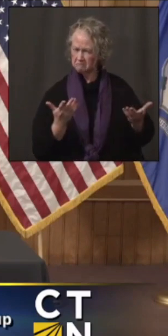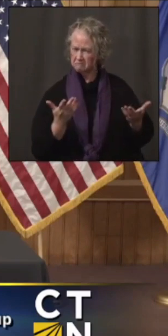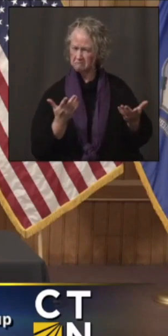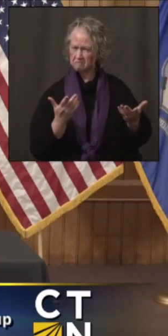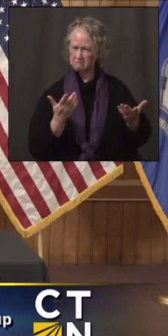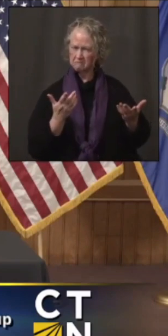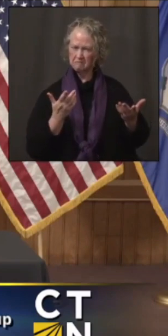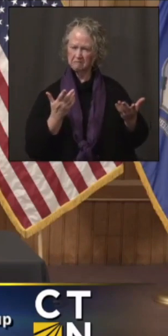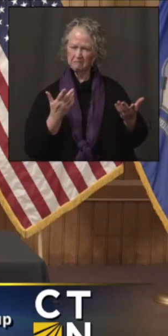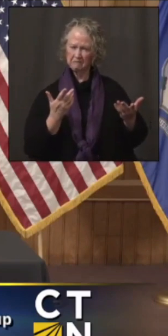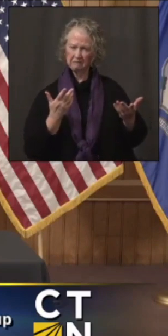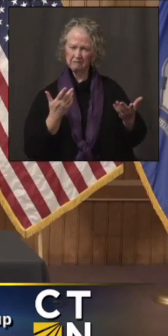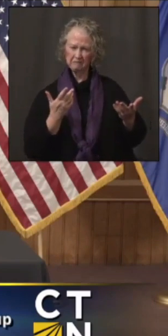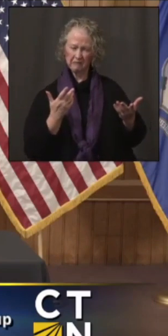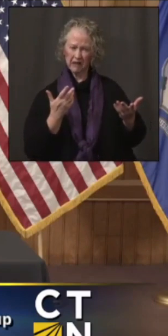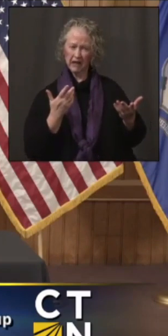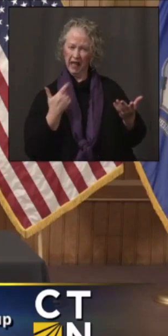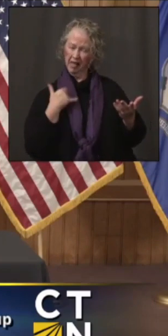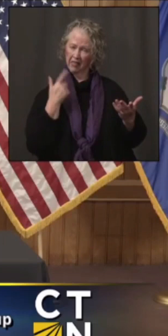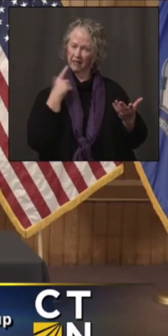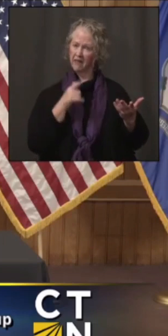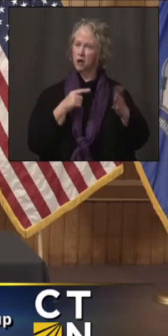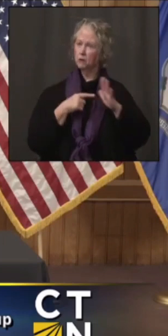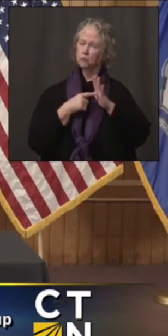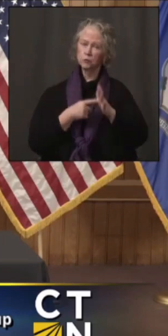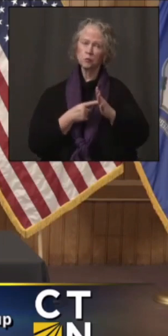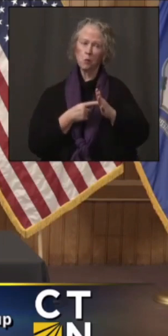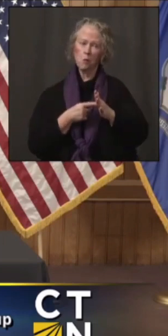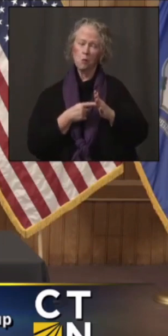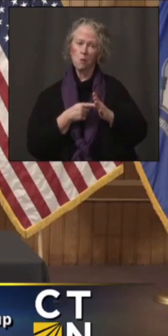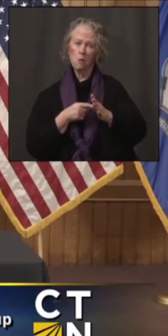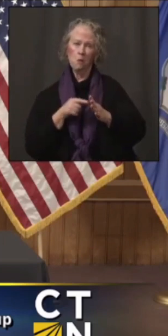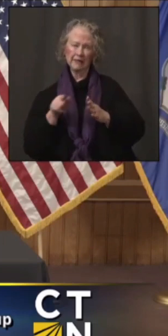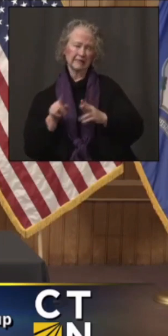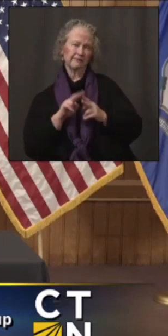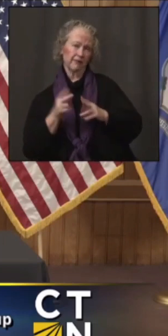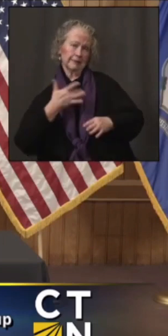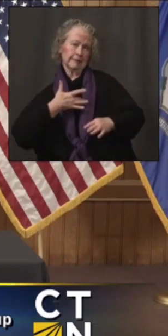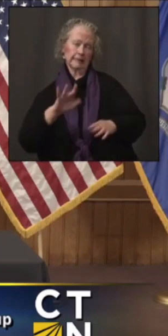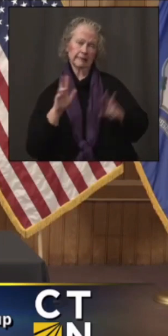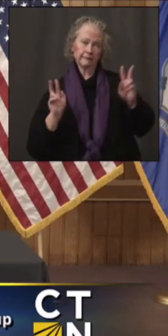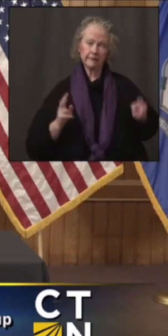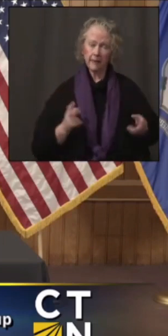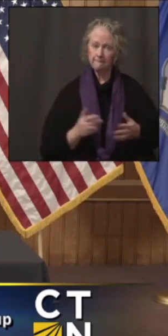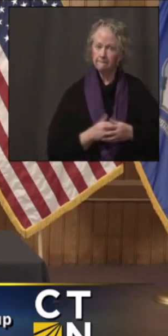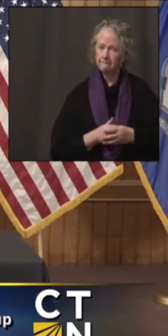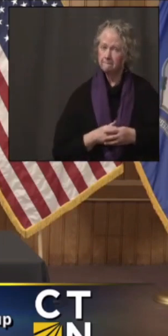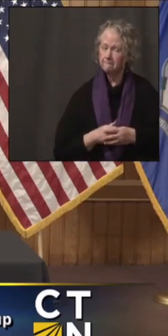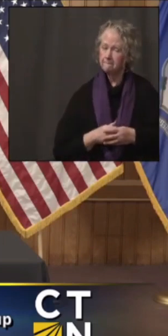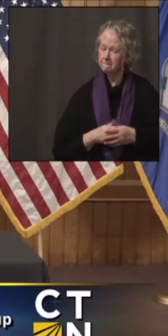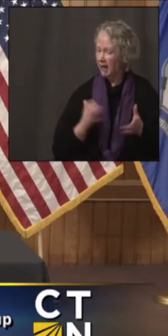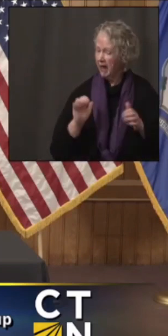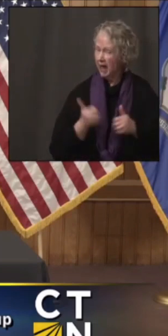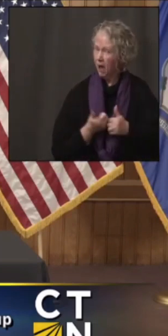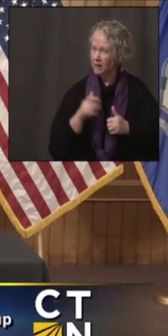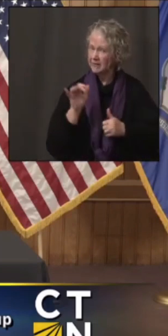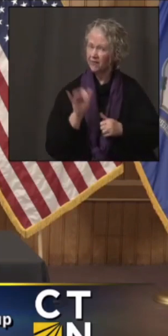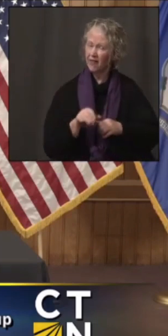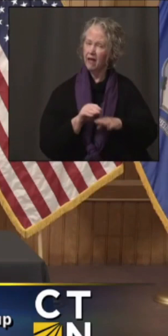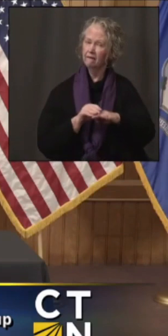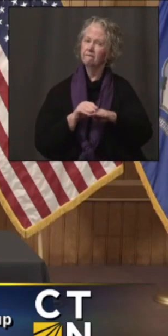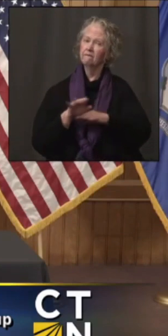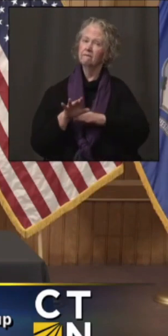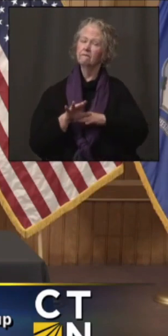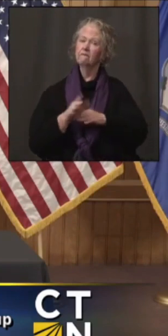illustrates the sensitivity, uh, of this discussion. And how is that going to affect your